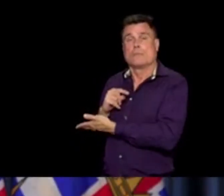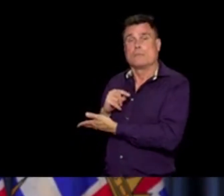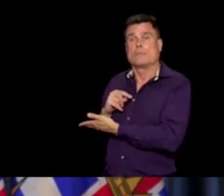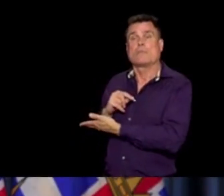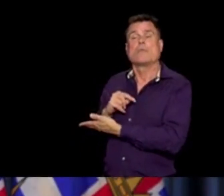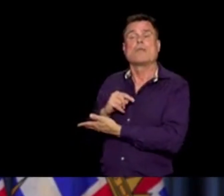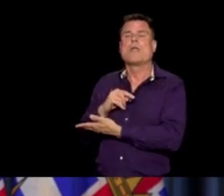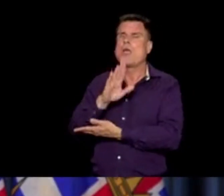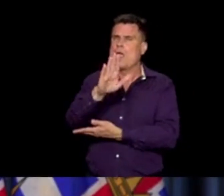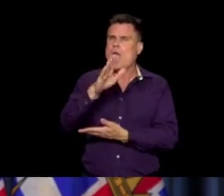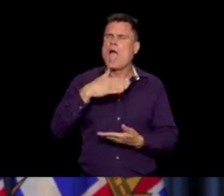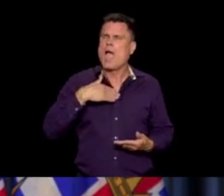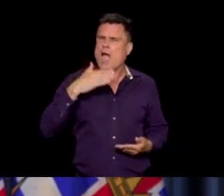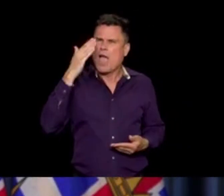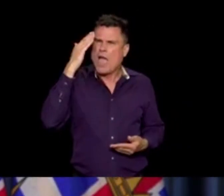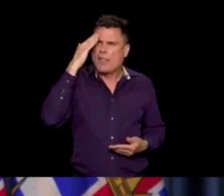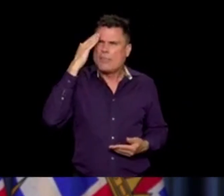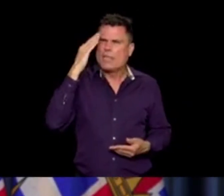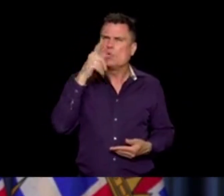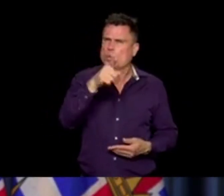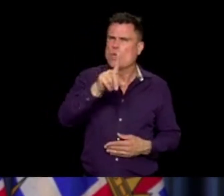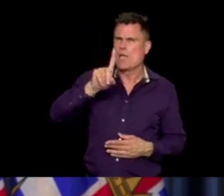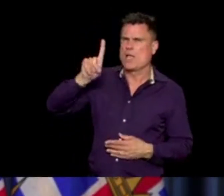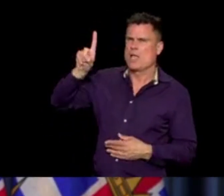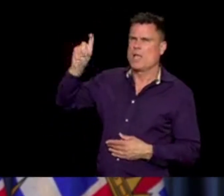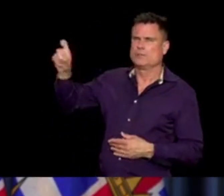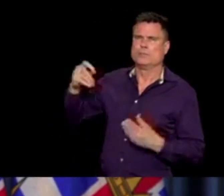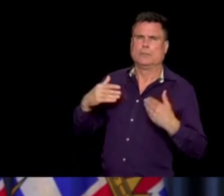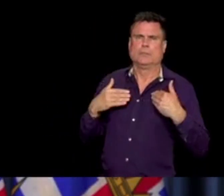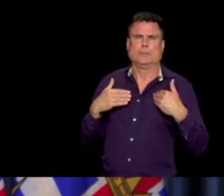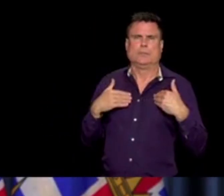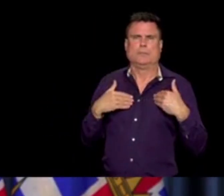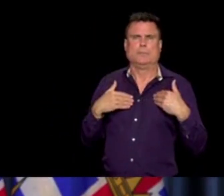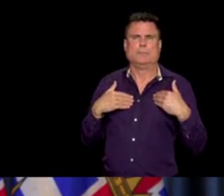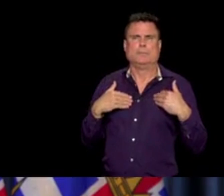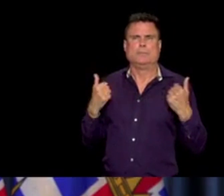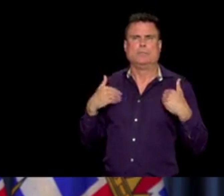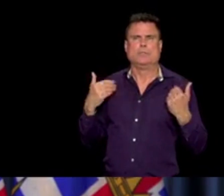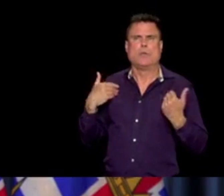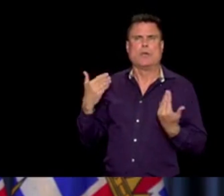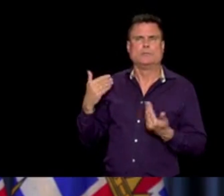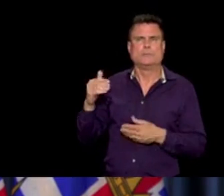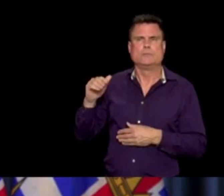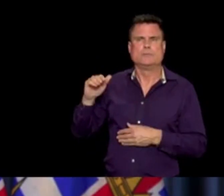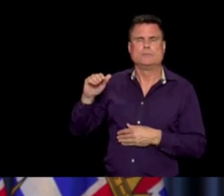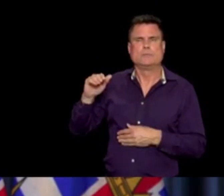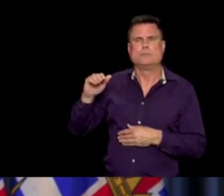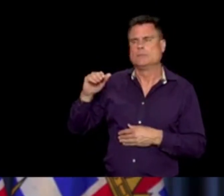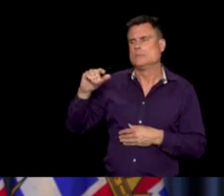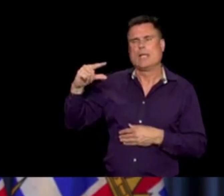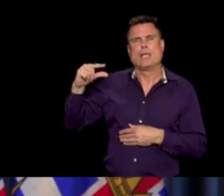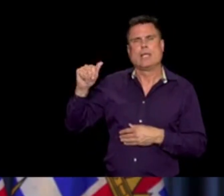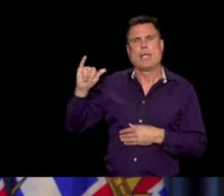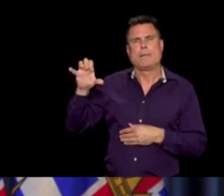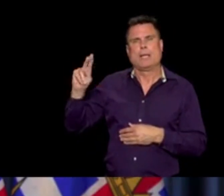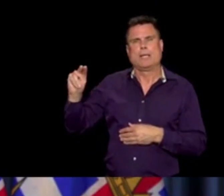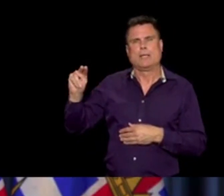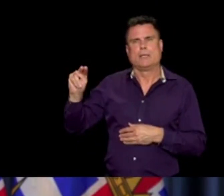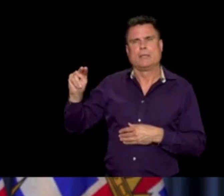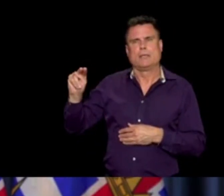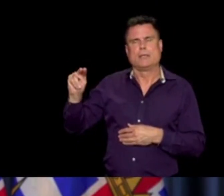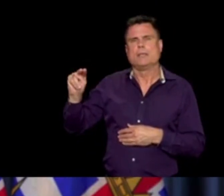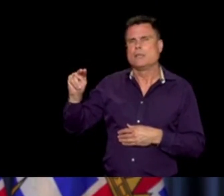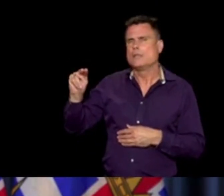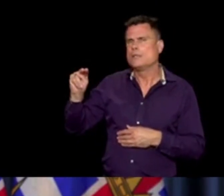I think what we're trying to do and you've seen other jurisdictions take the step that you're talking about I believe,